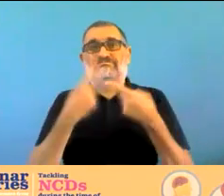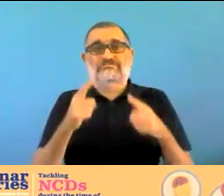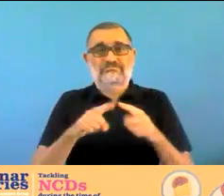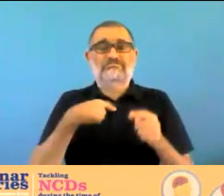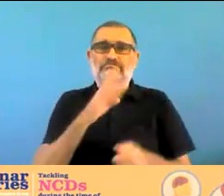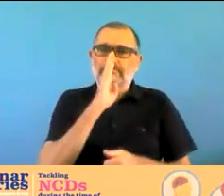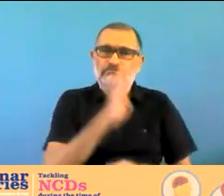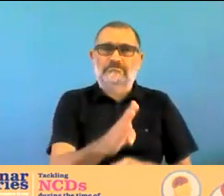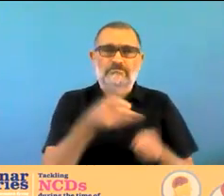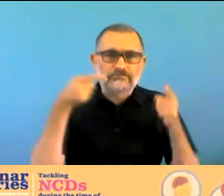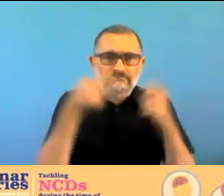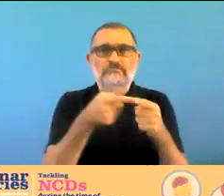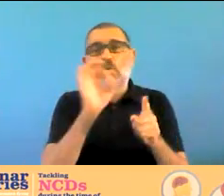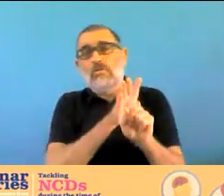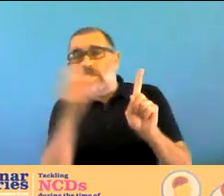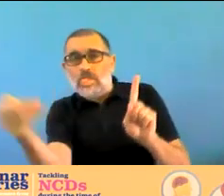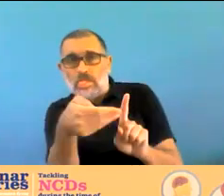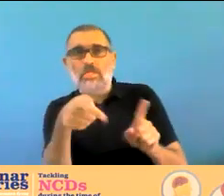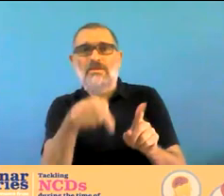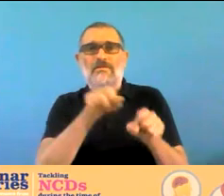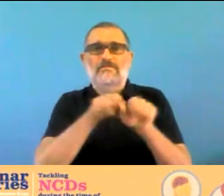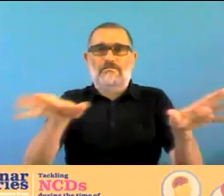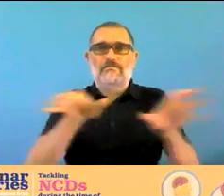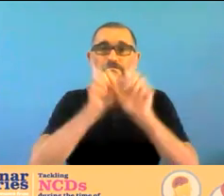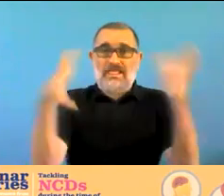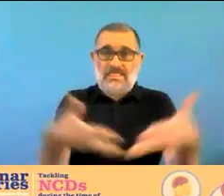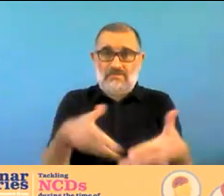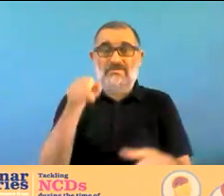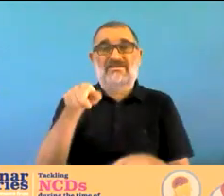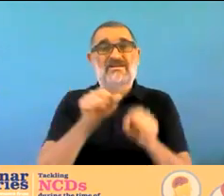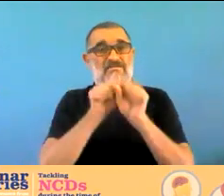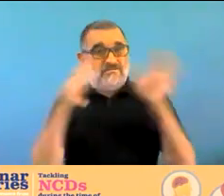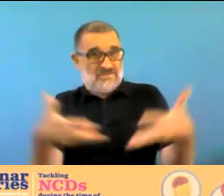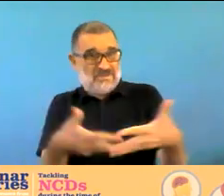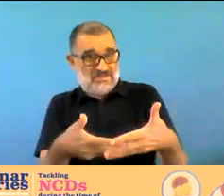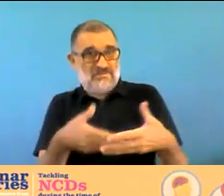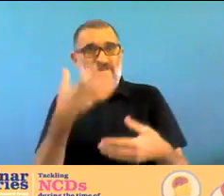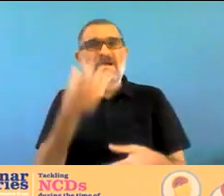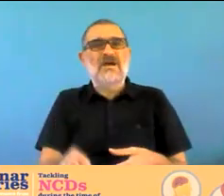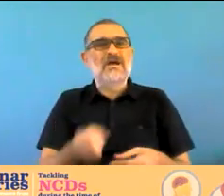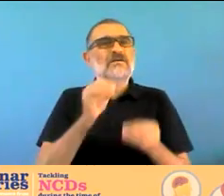and all the problems that come along with that social isolation